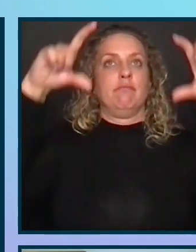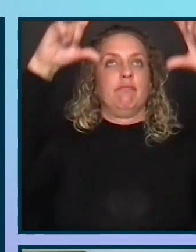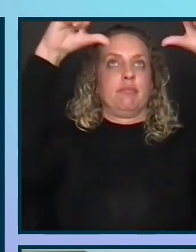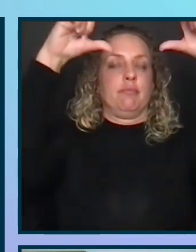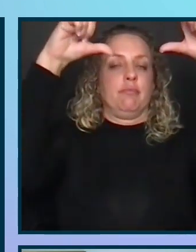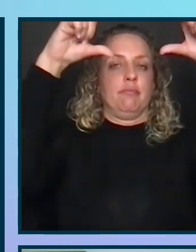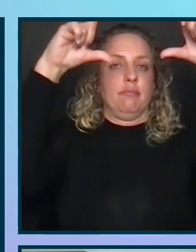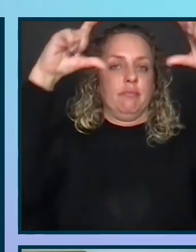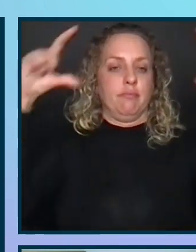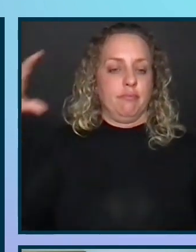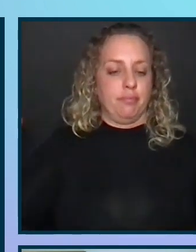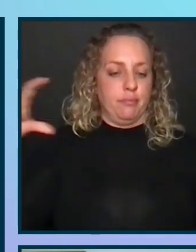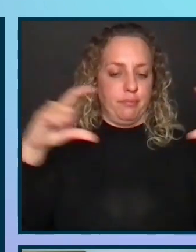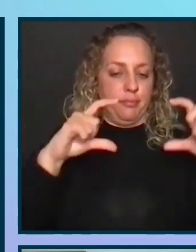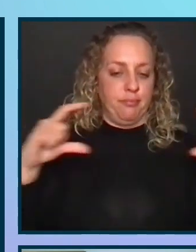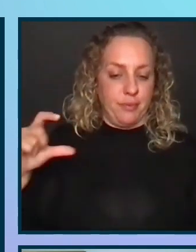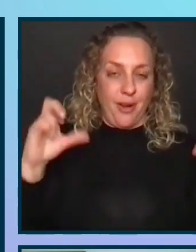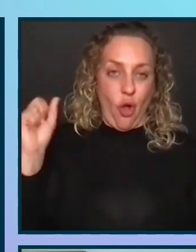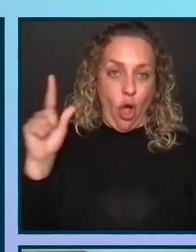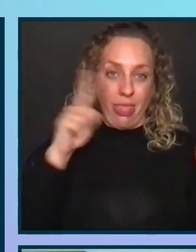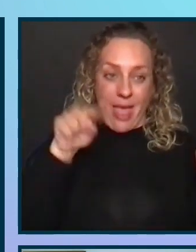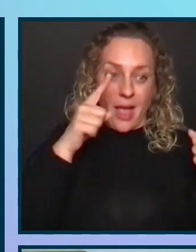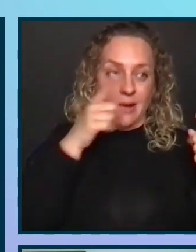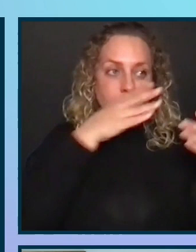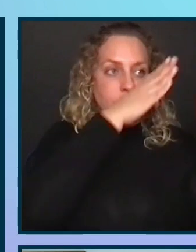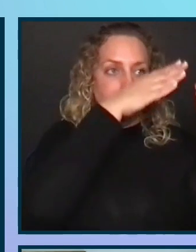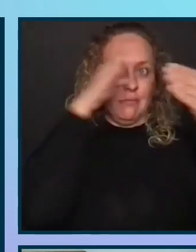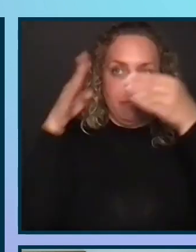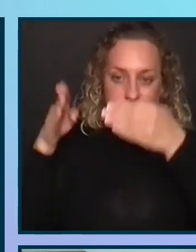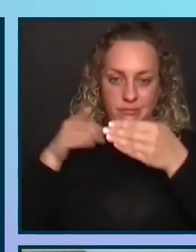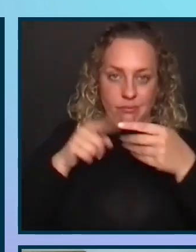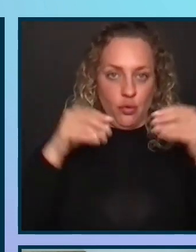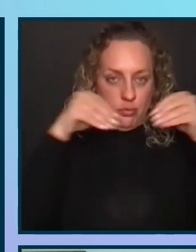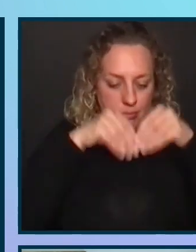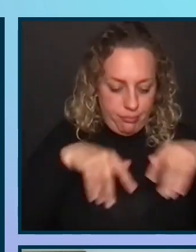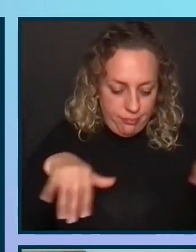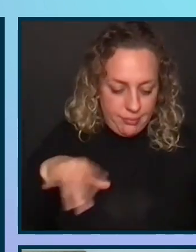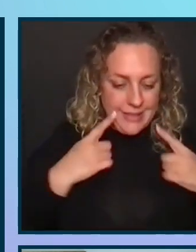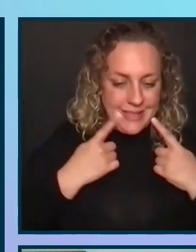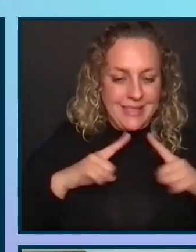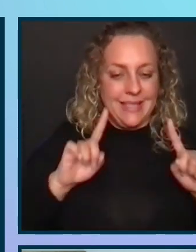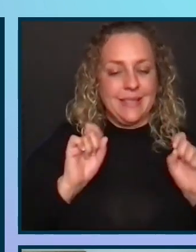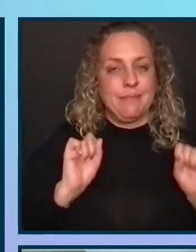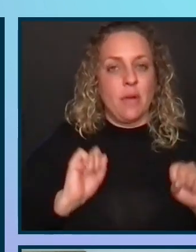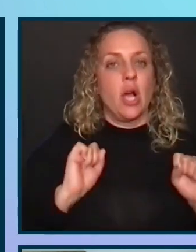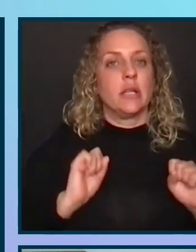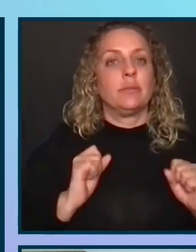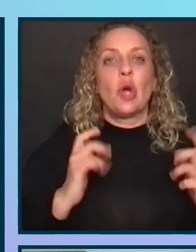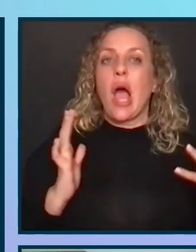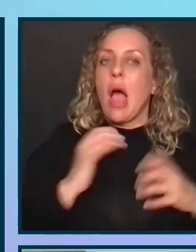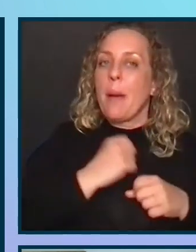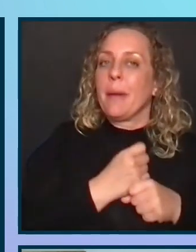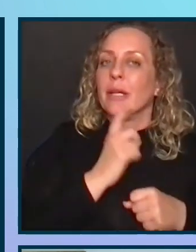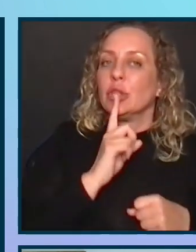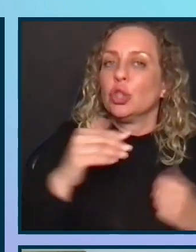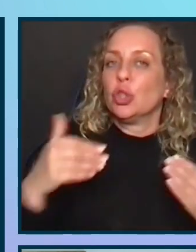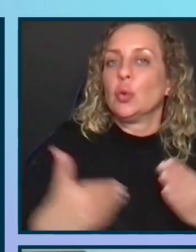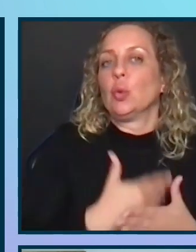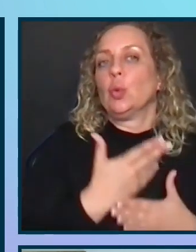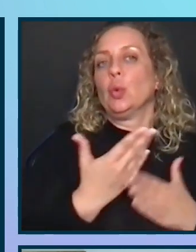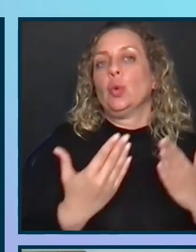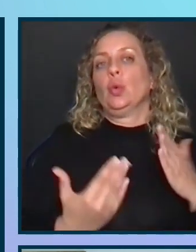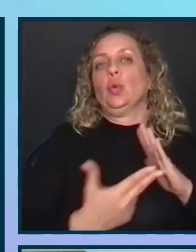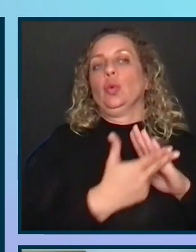everything above to make sure success is possible. So what's going to make sure that this is the new status